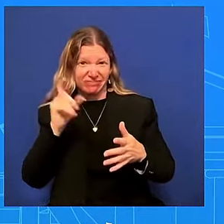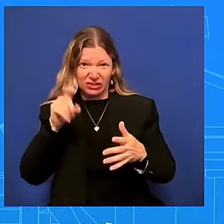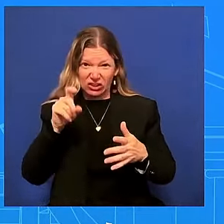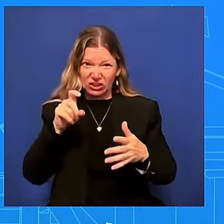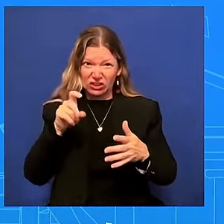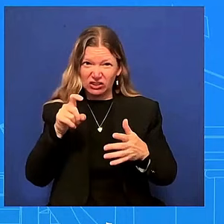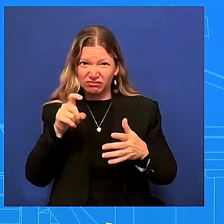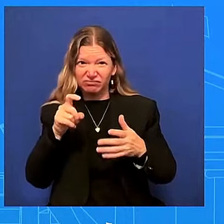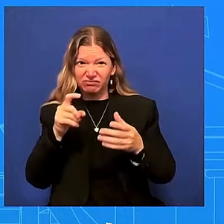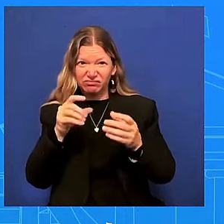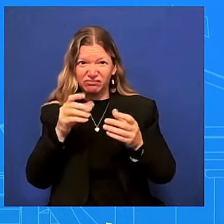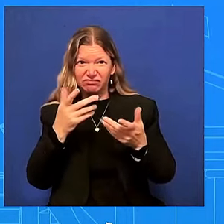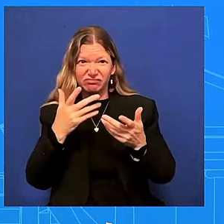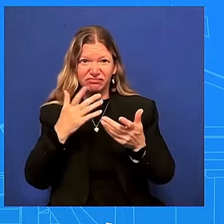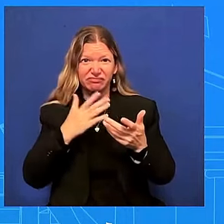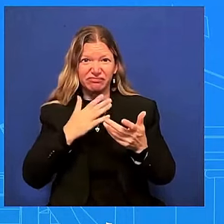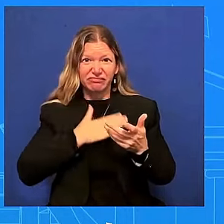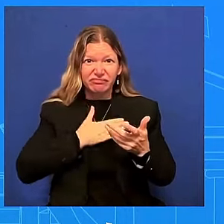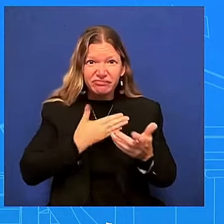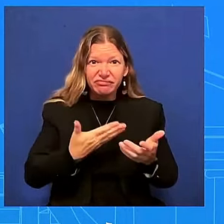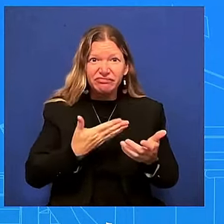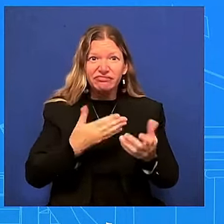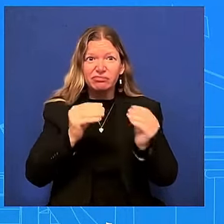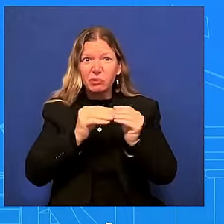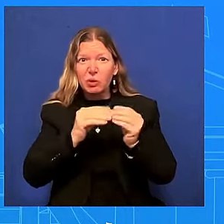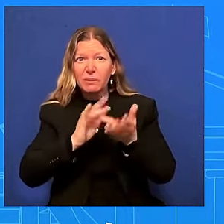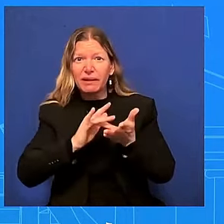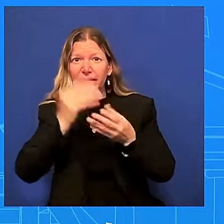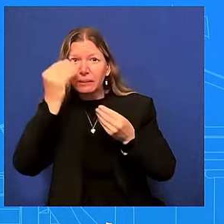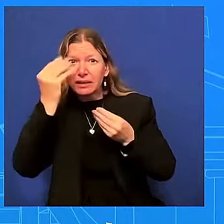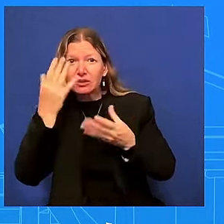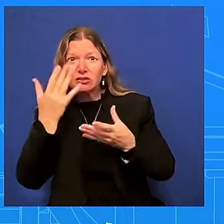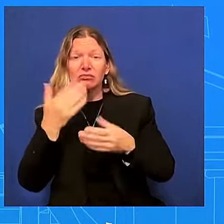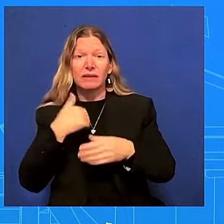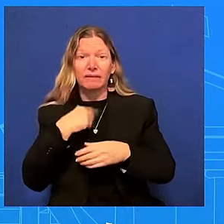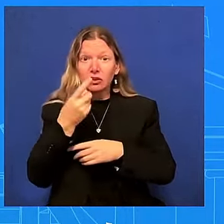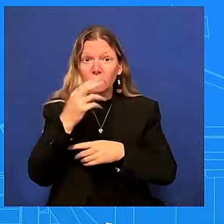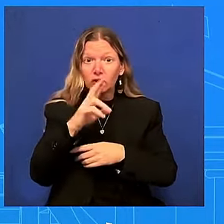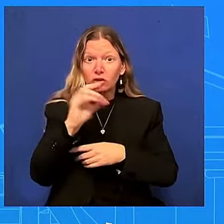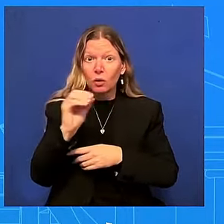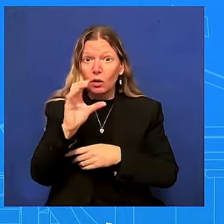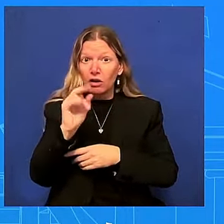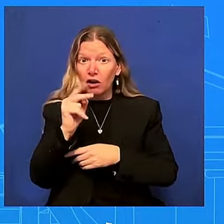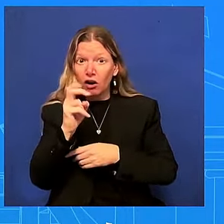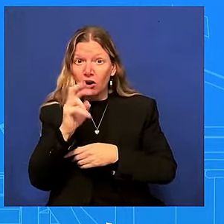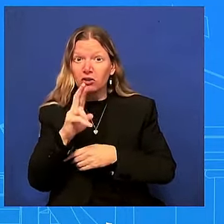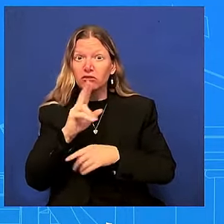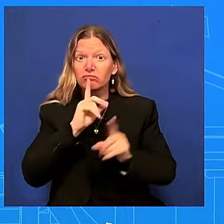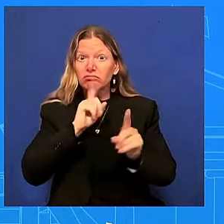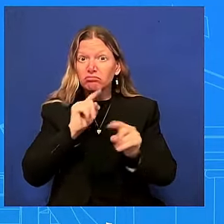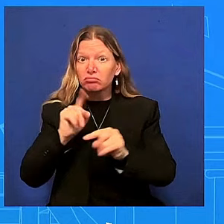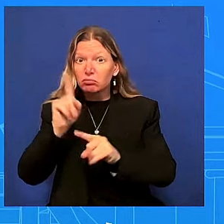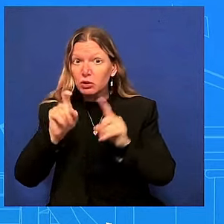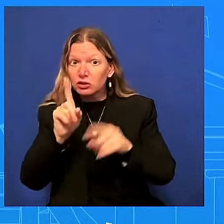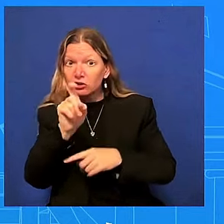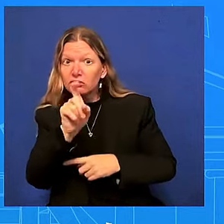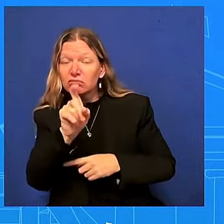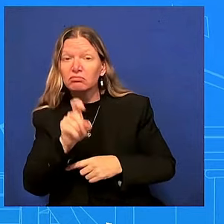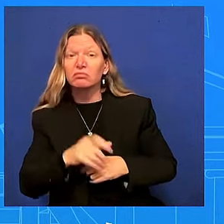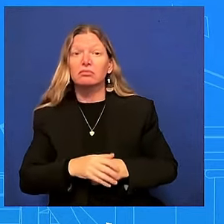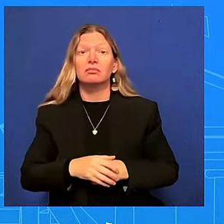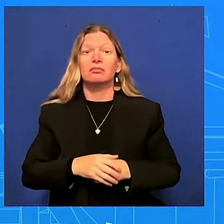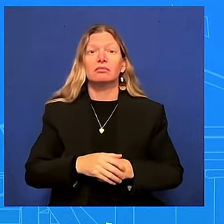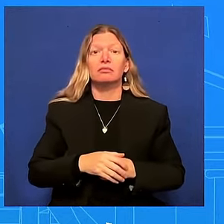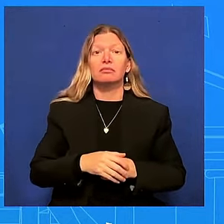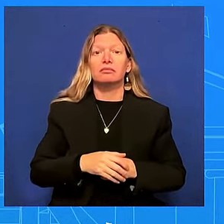more to answer these questions look kelly oh certainly uh understand the question appreciate the question but